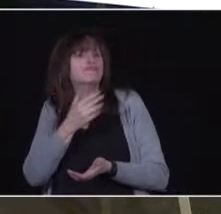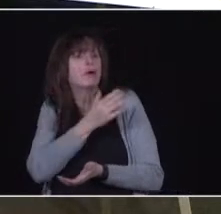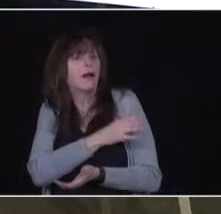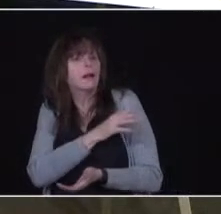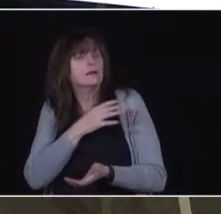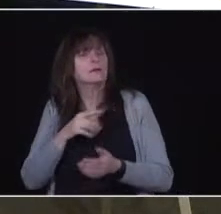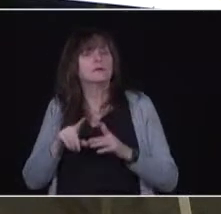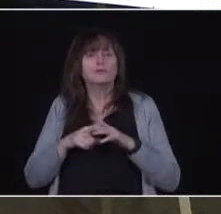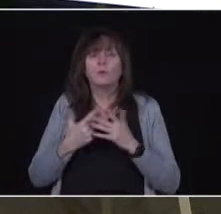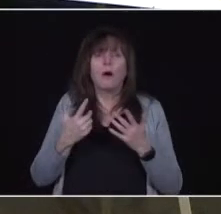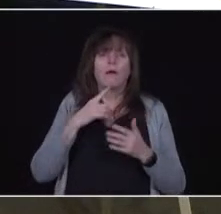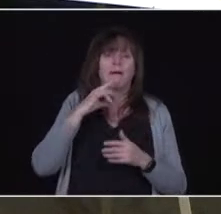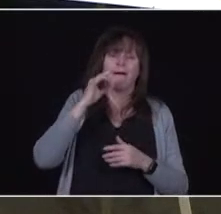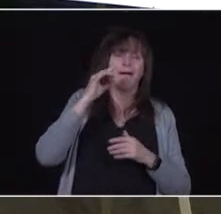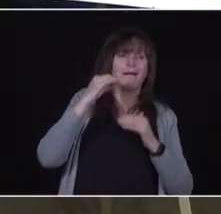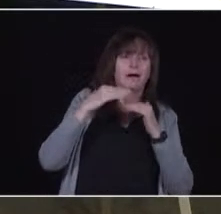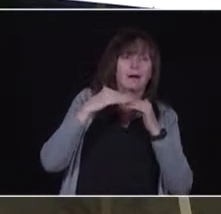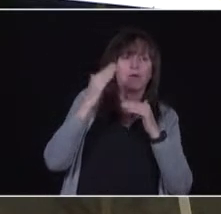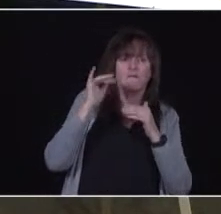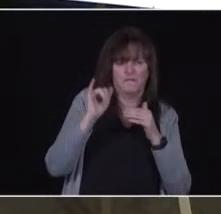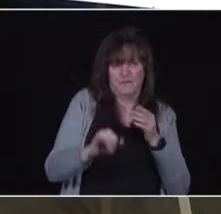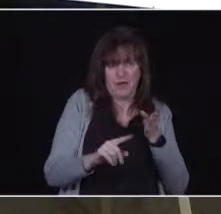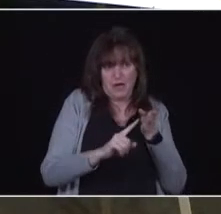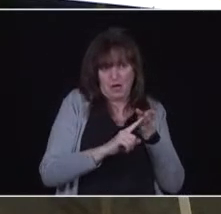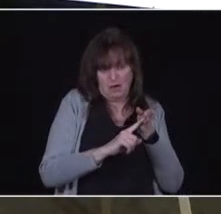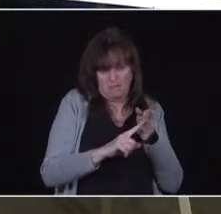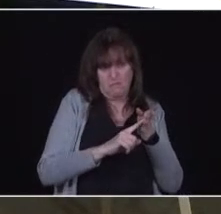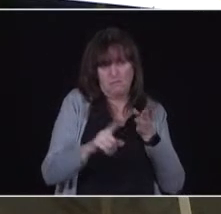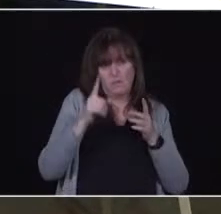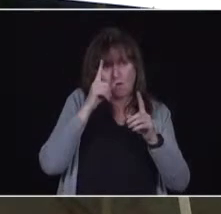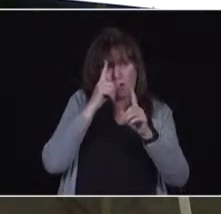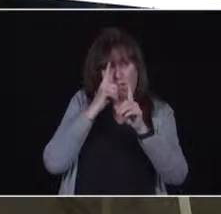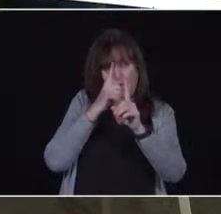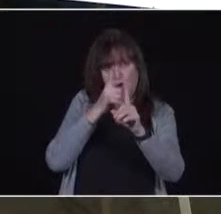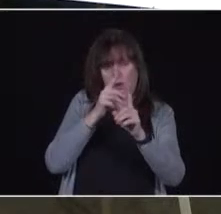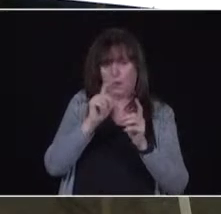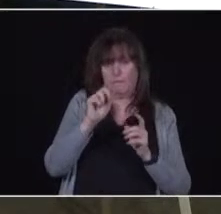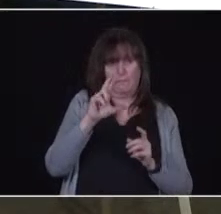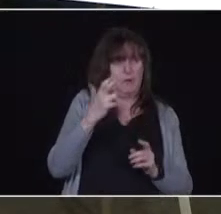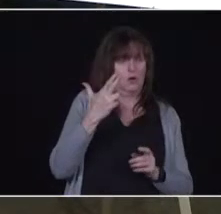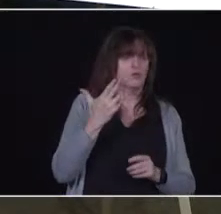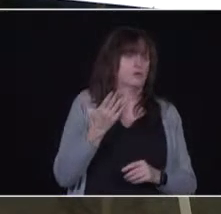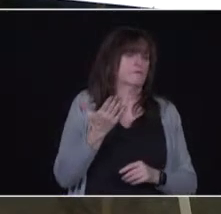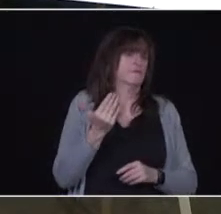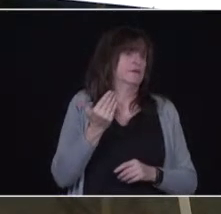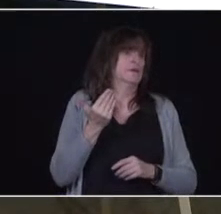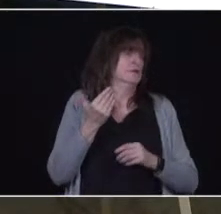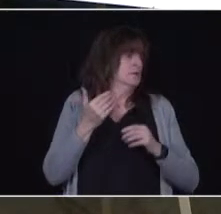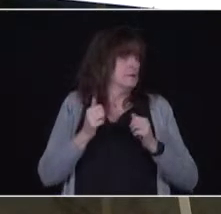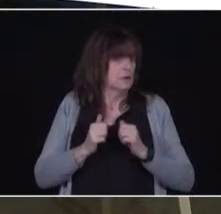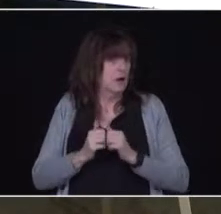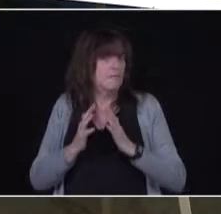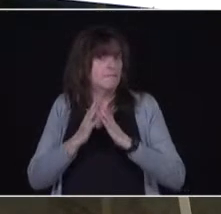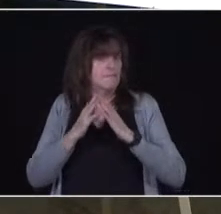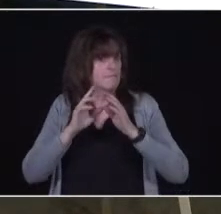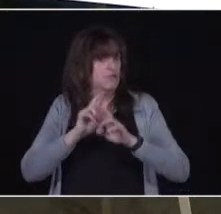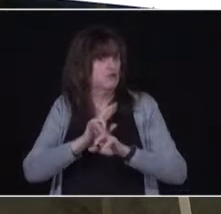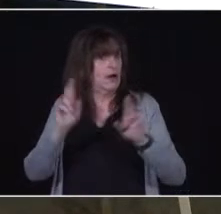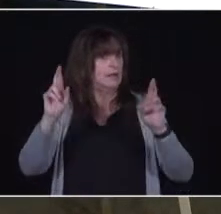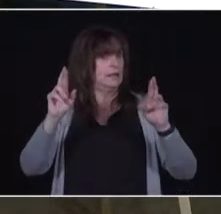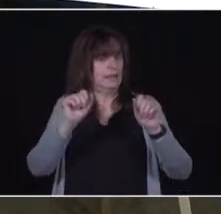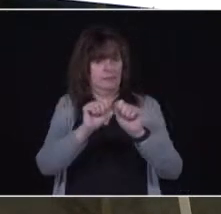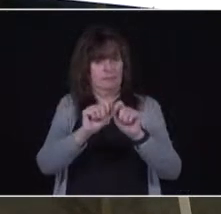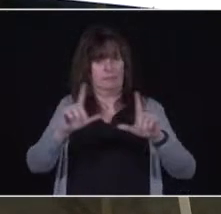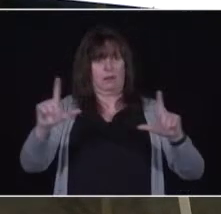that third week of March. So our aim is to be up and running on the 15th of March at the call centre and online booking centre working at the same